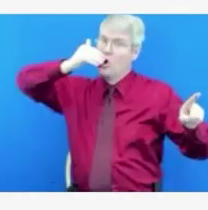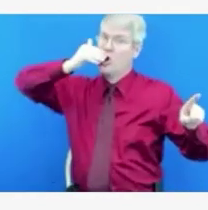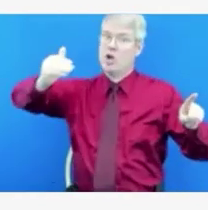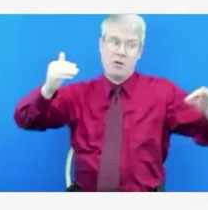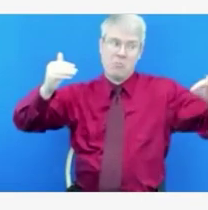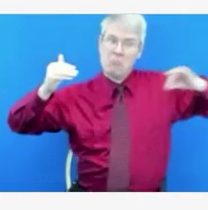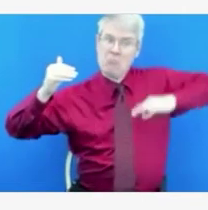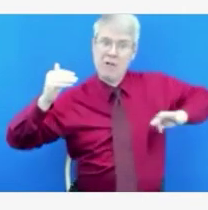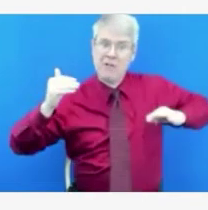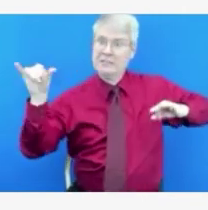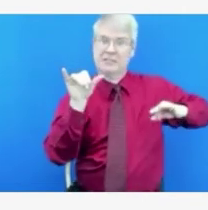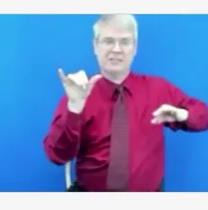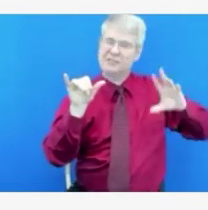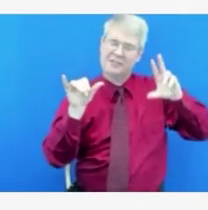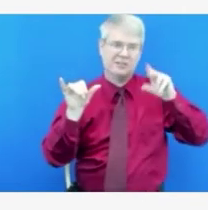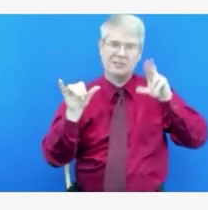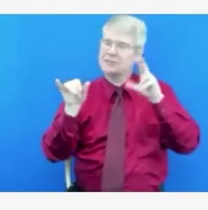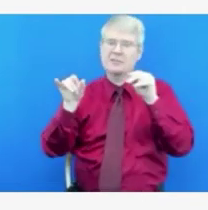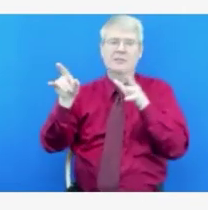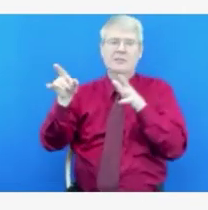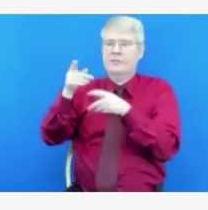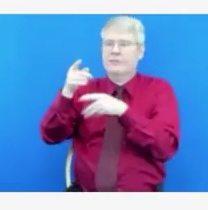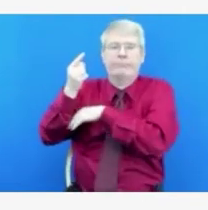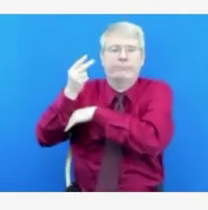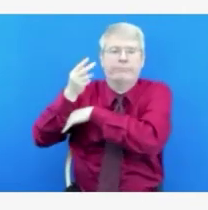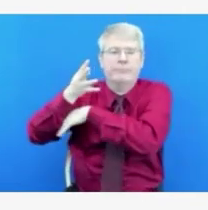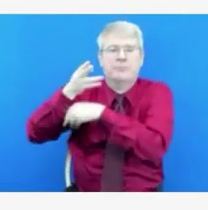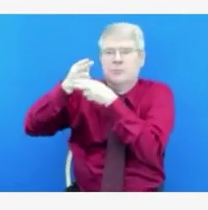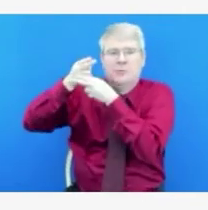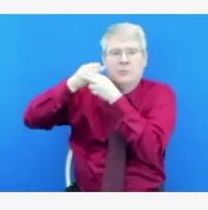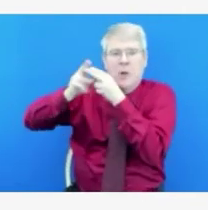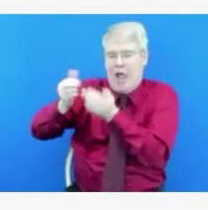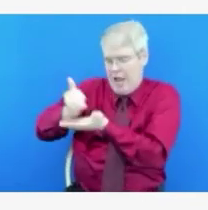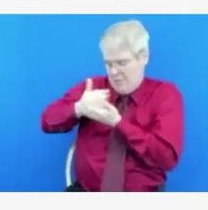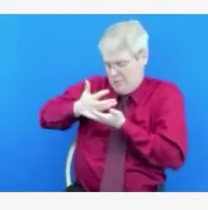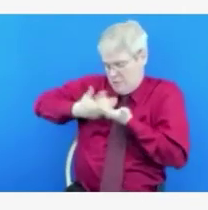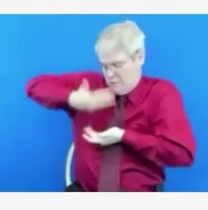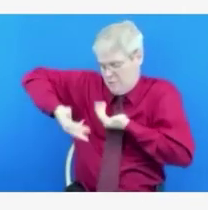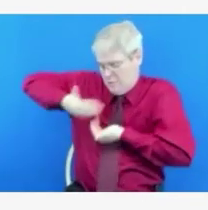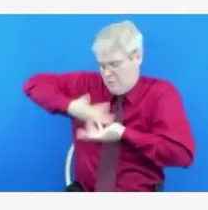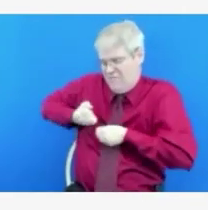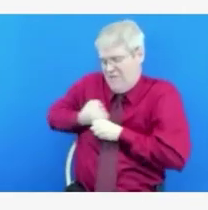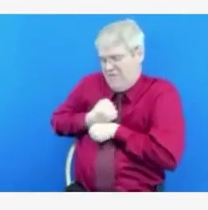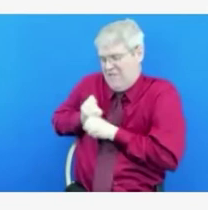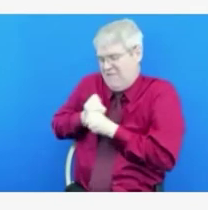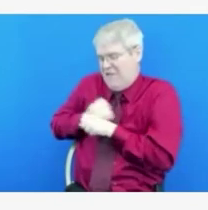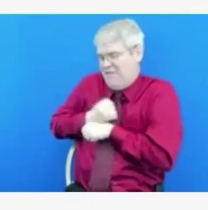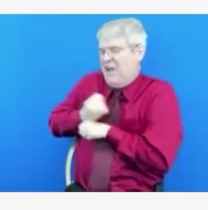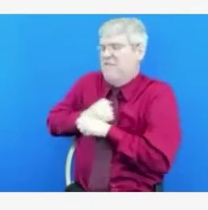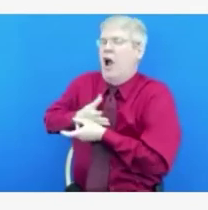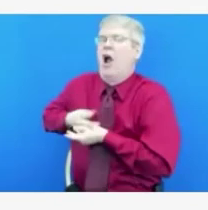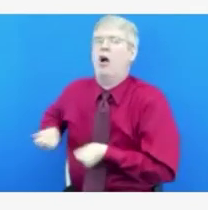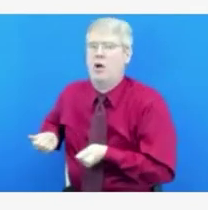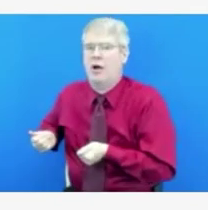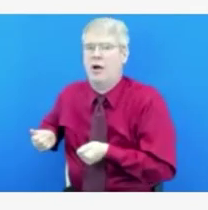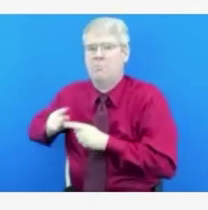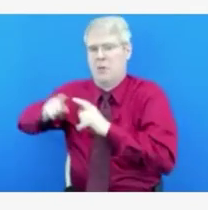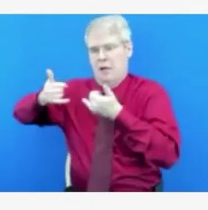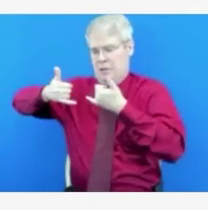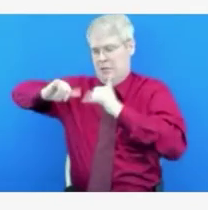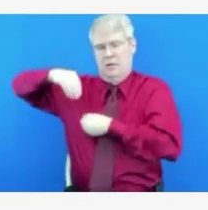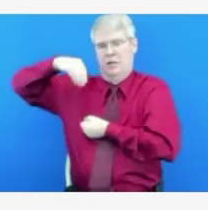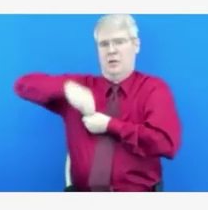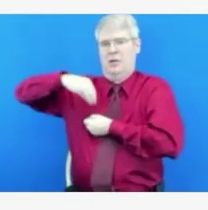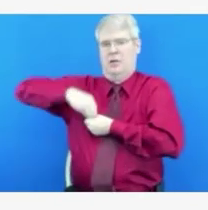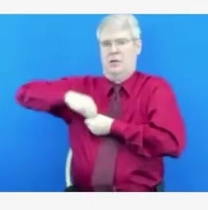some short term protection from infection, but not long lasting protection like the months or more that